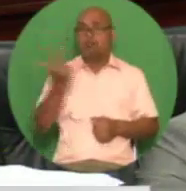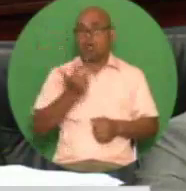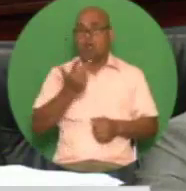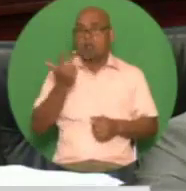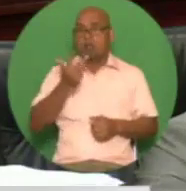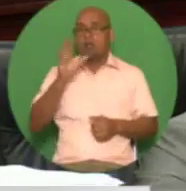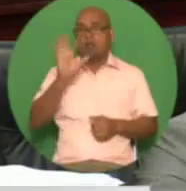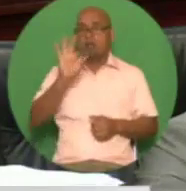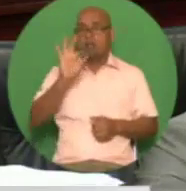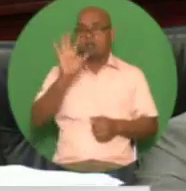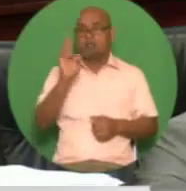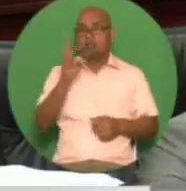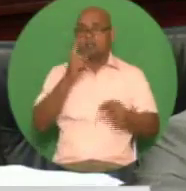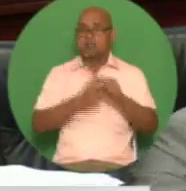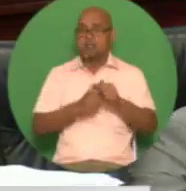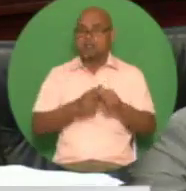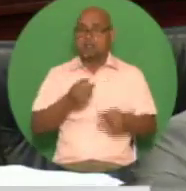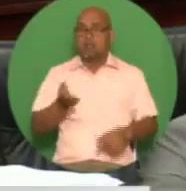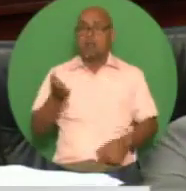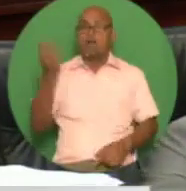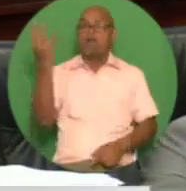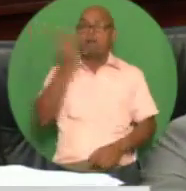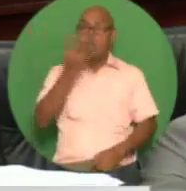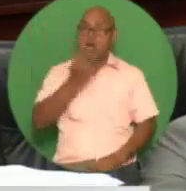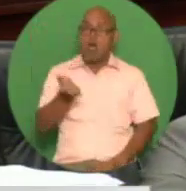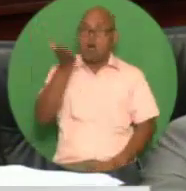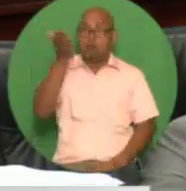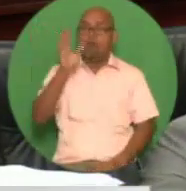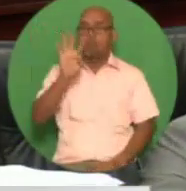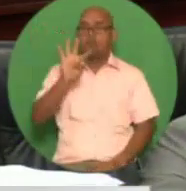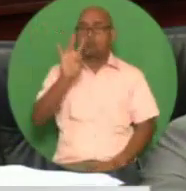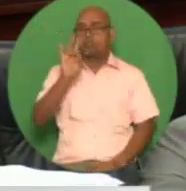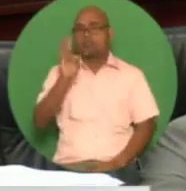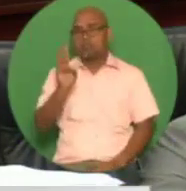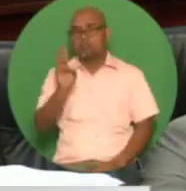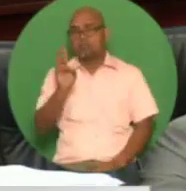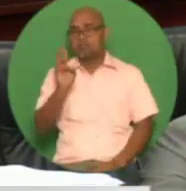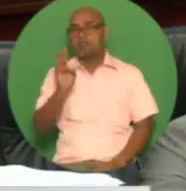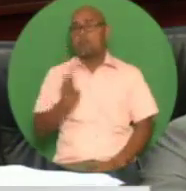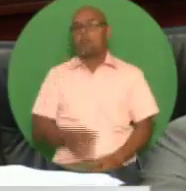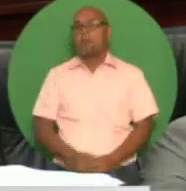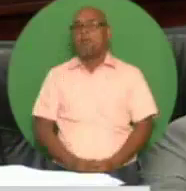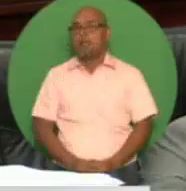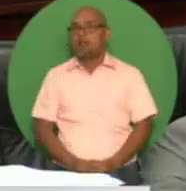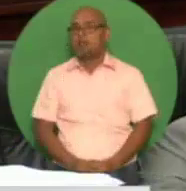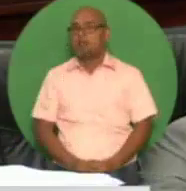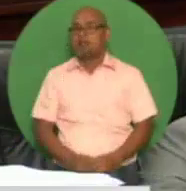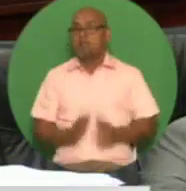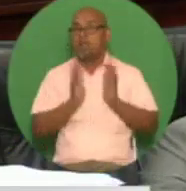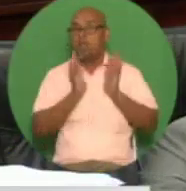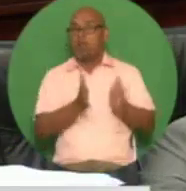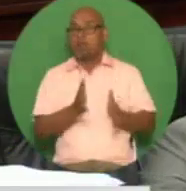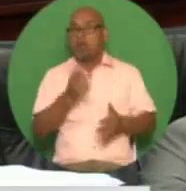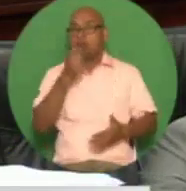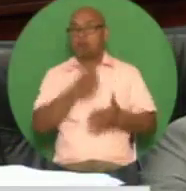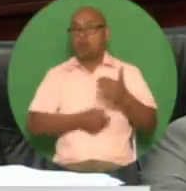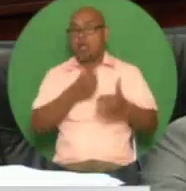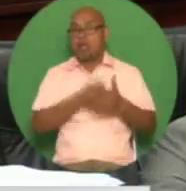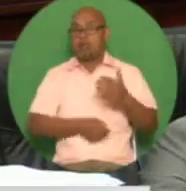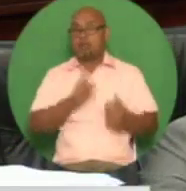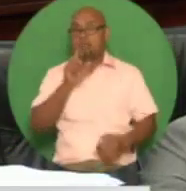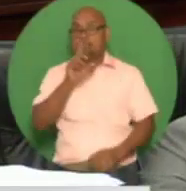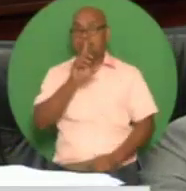cents per liter to four dollars and ninety seven cents per liter while keeping the cost of diesel